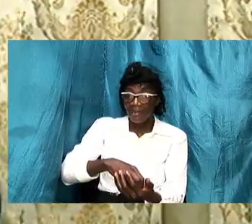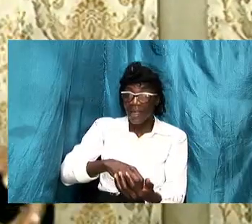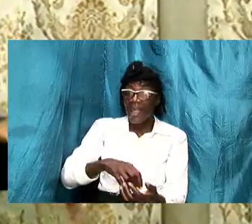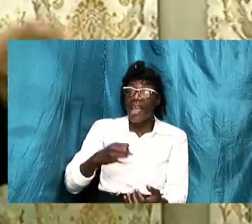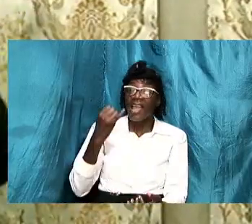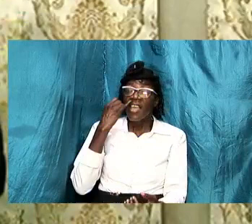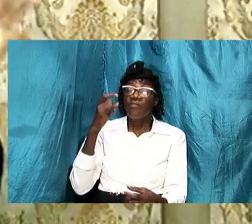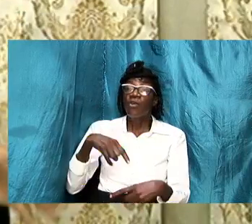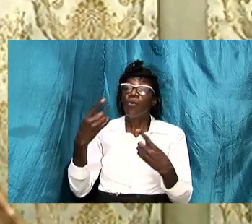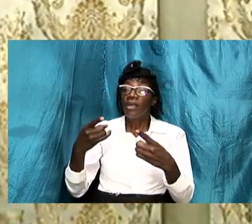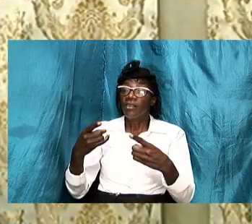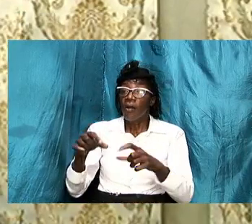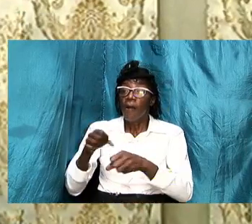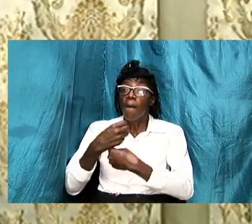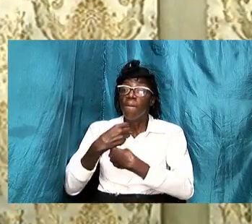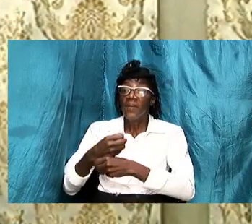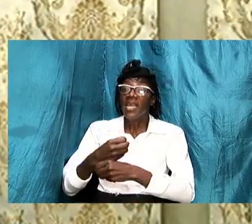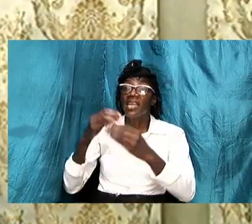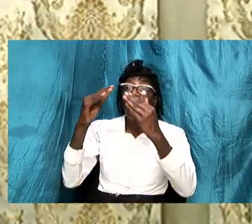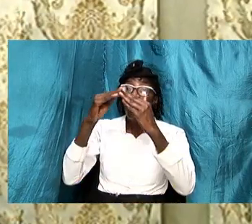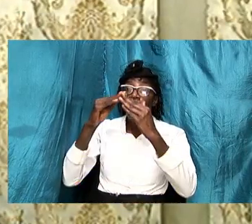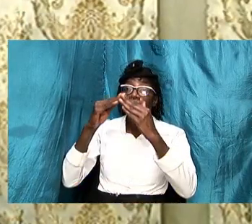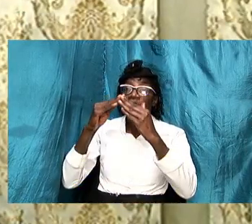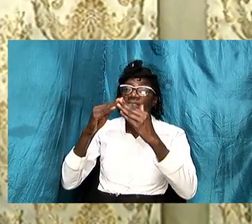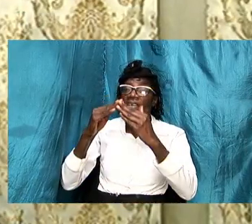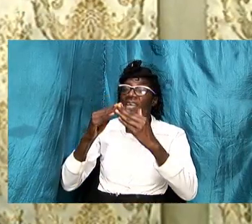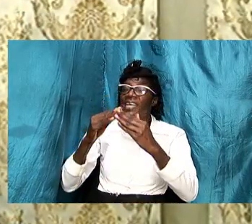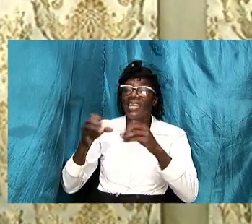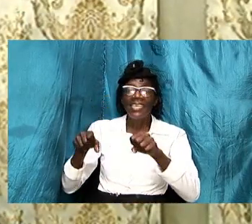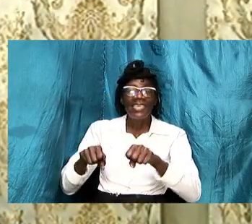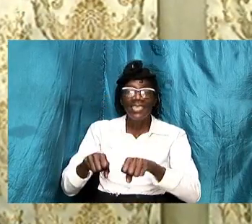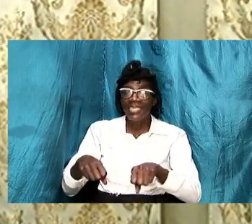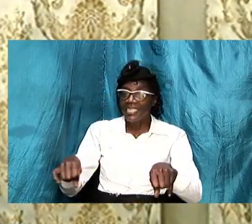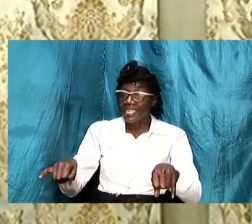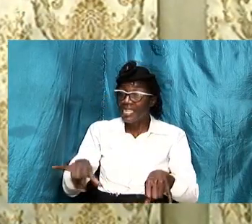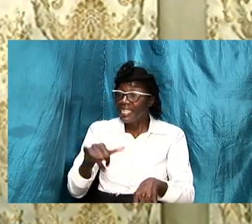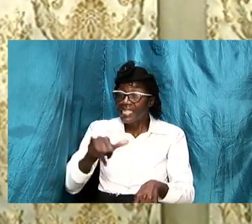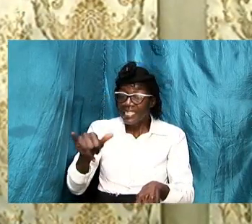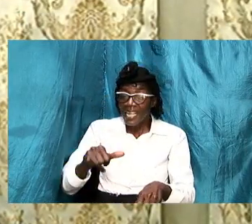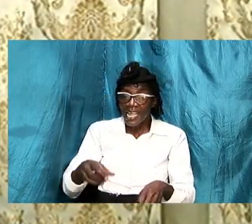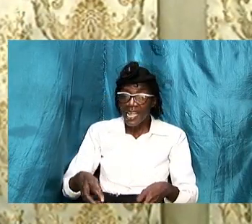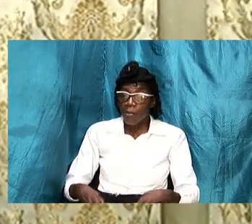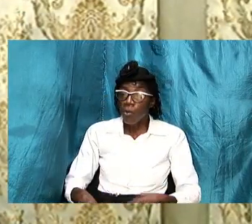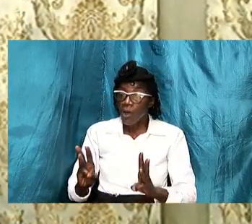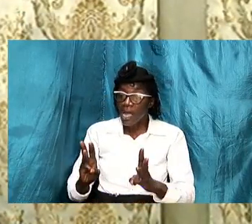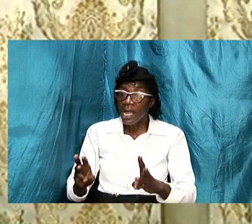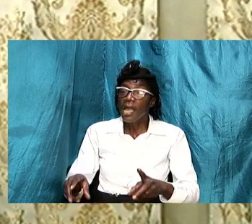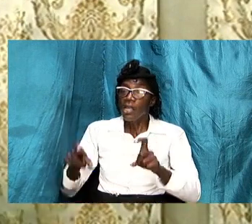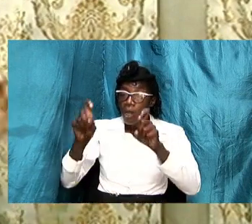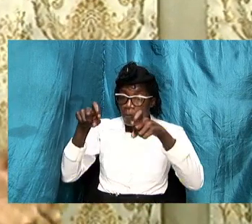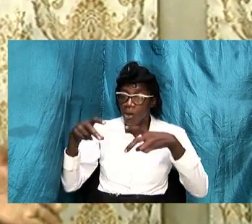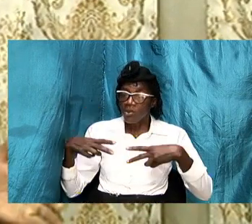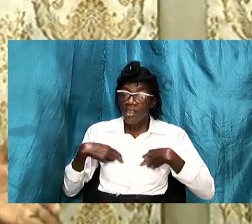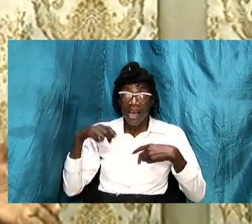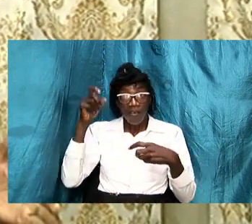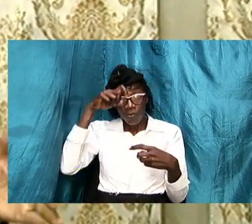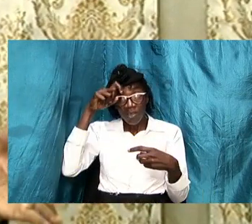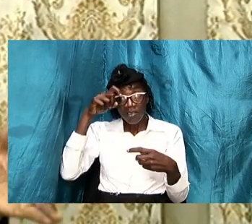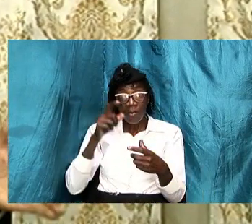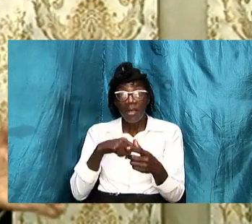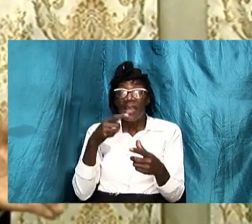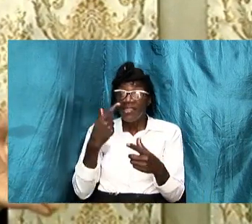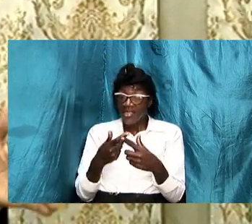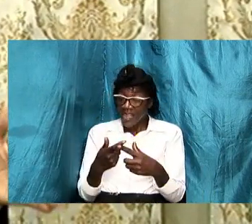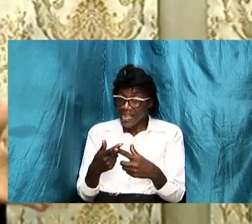that house in that form we must have wisdom then he's saying if the house is gonna